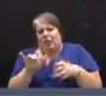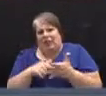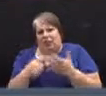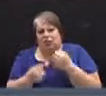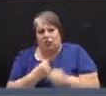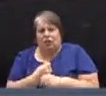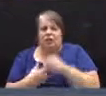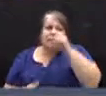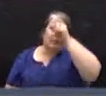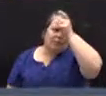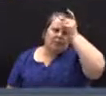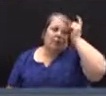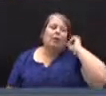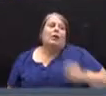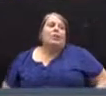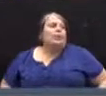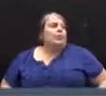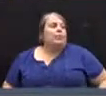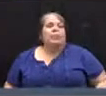Further discussion?